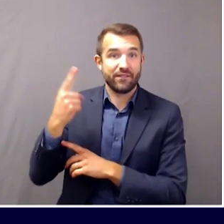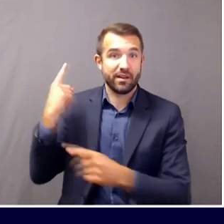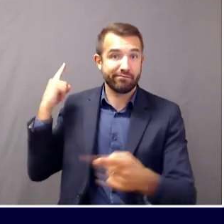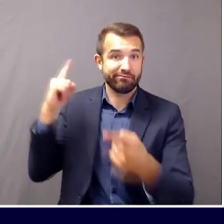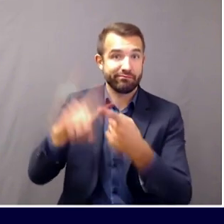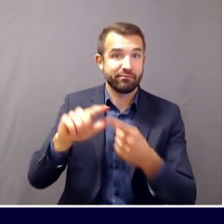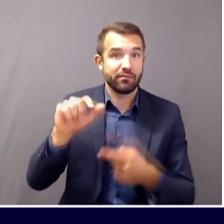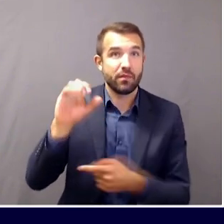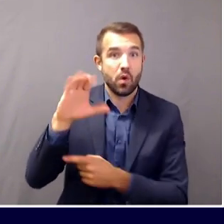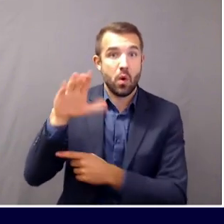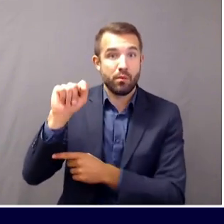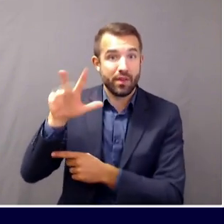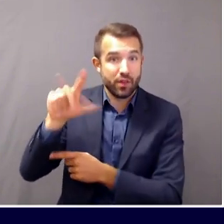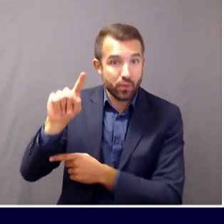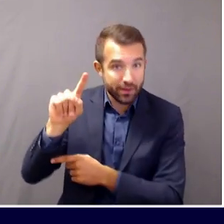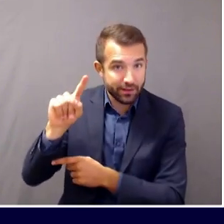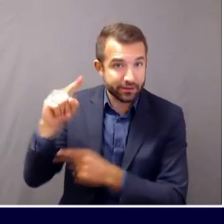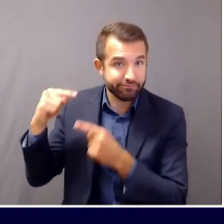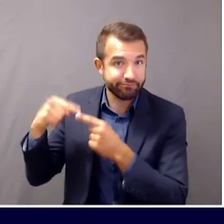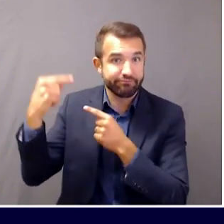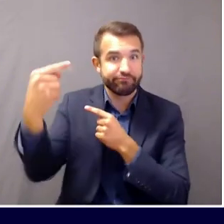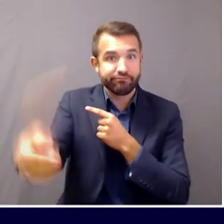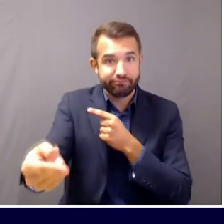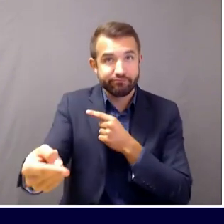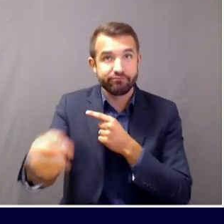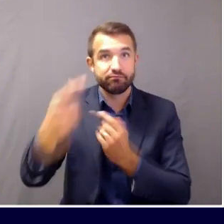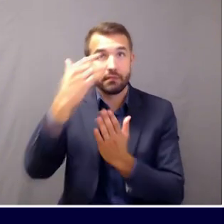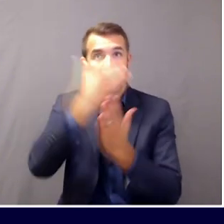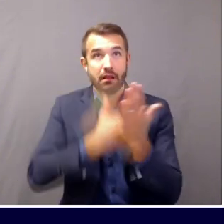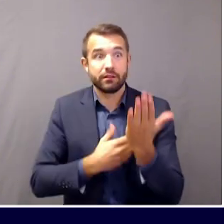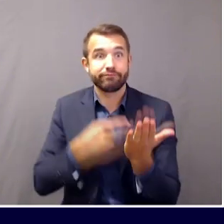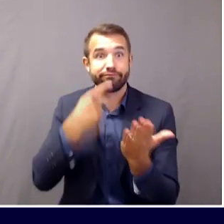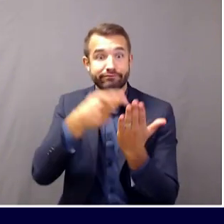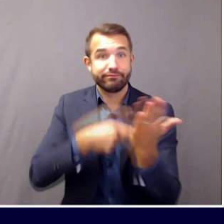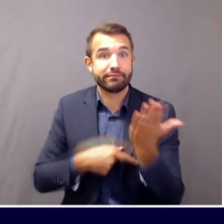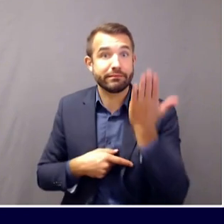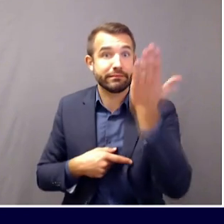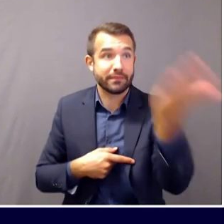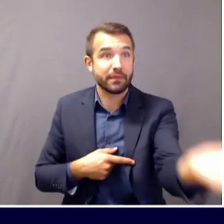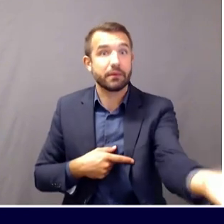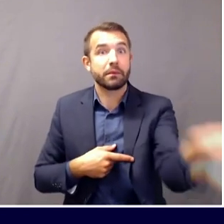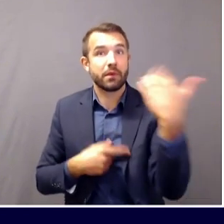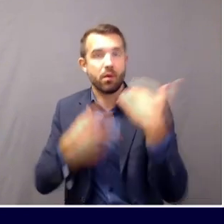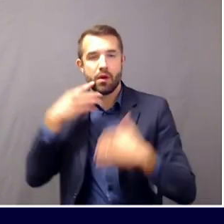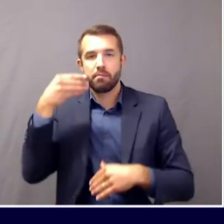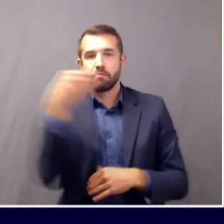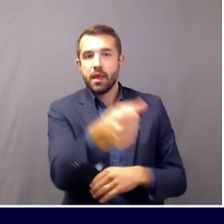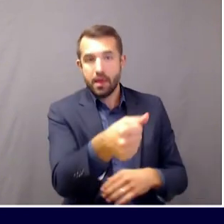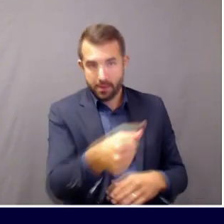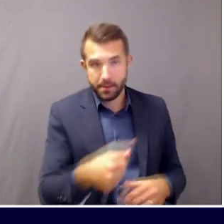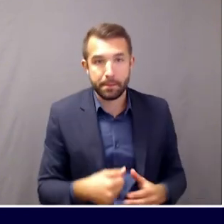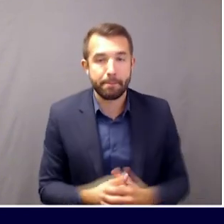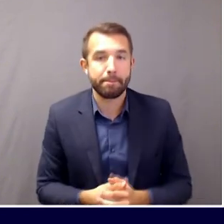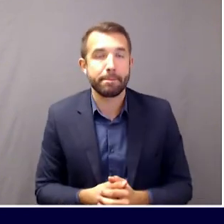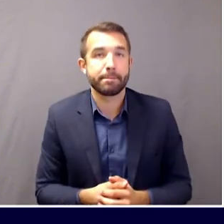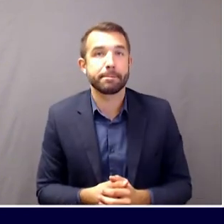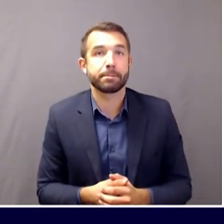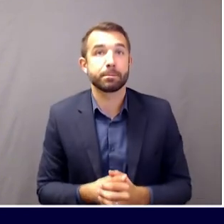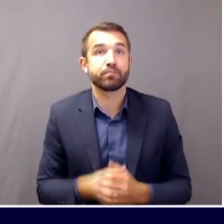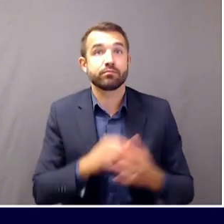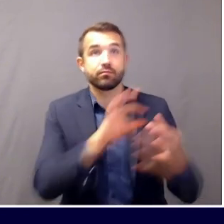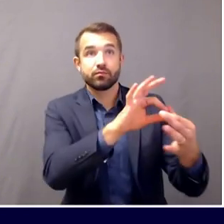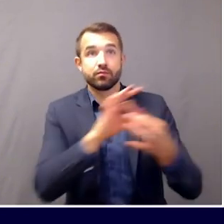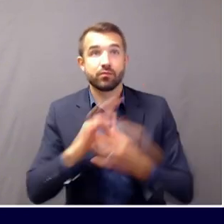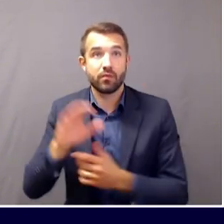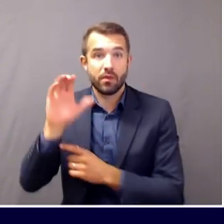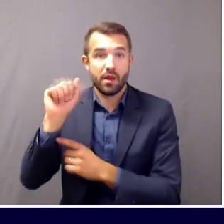reimbursed. Many awards are supported by the Coronavirus Relief Fund from the CARES Act and are distributed to communities